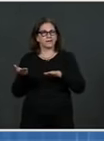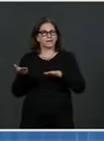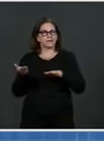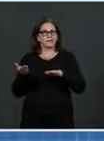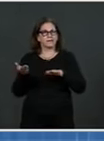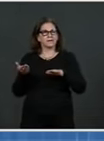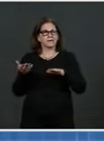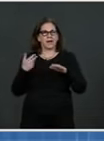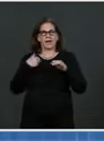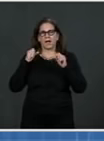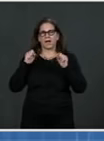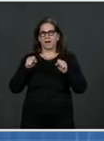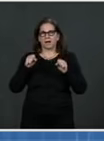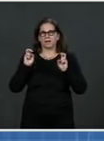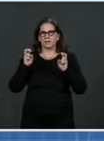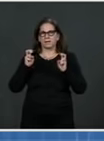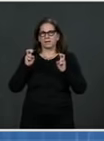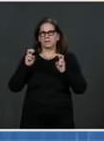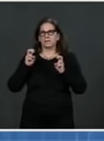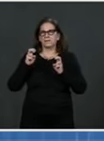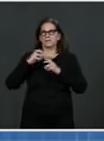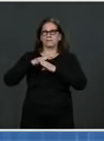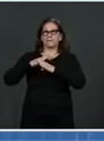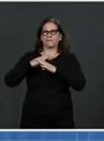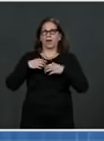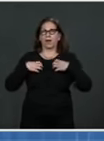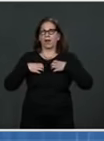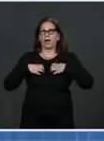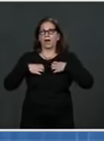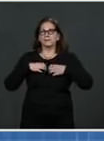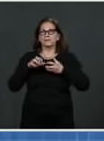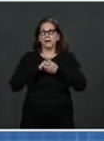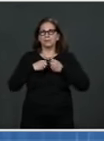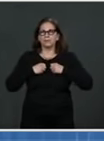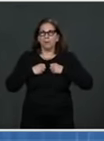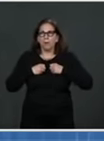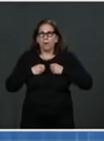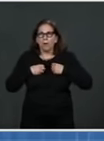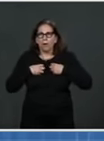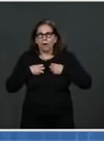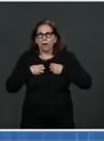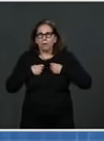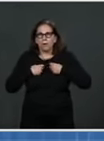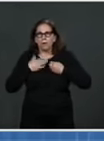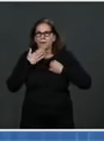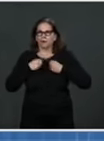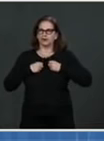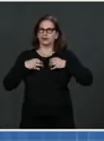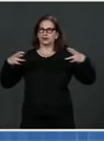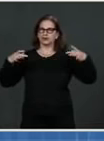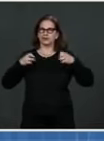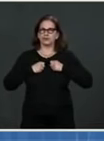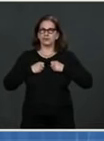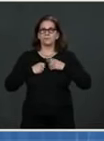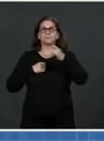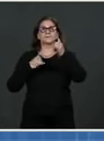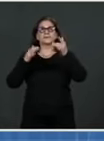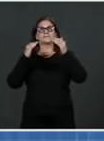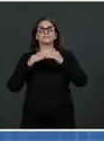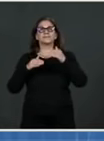slides by getting vaccinated. And on the last slide, what you see in red is